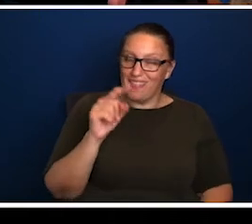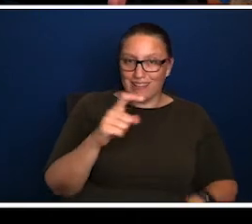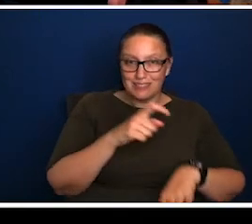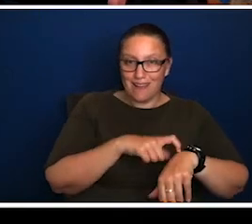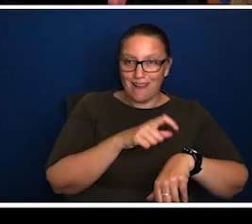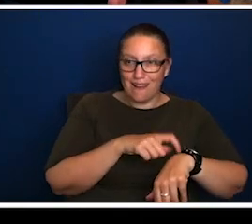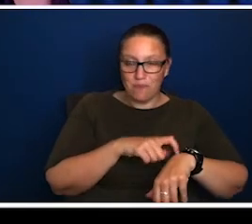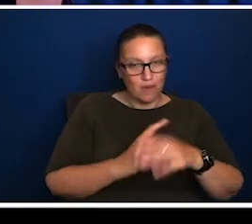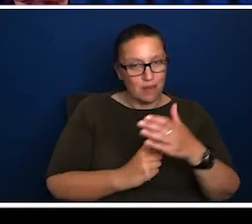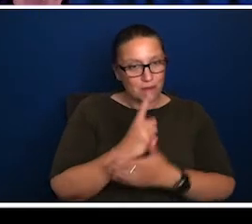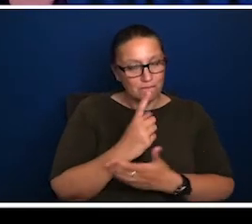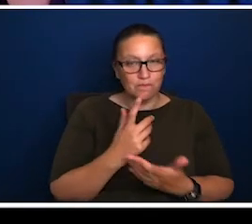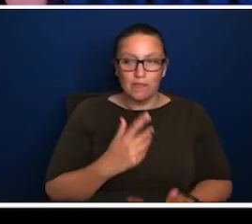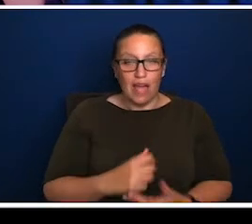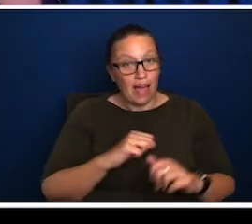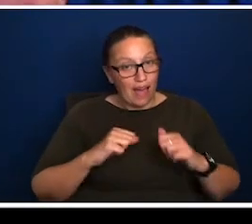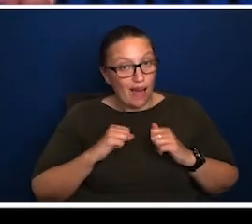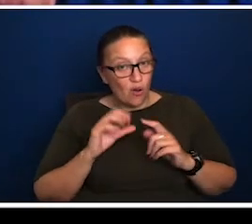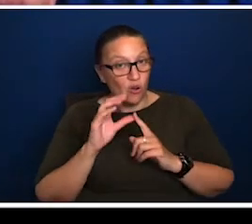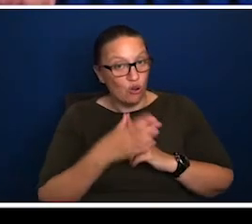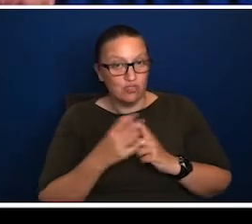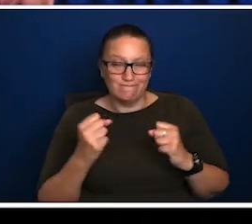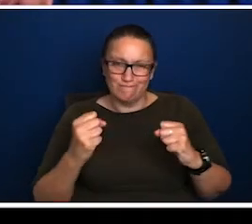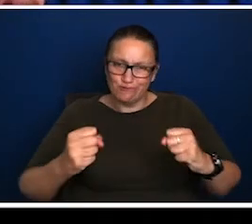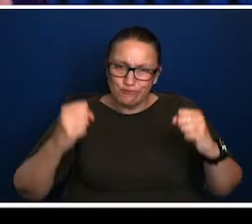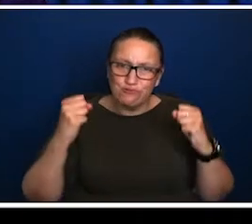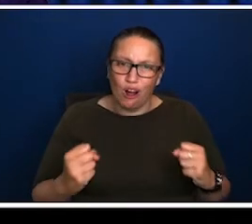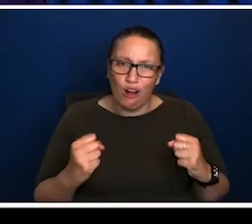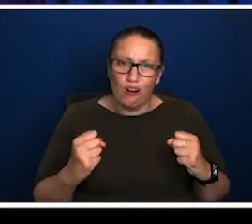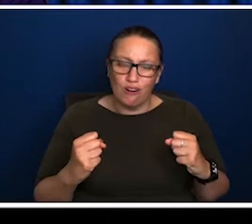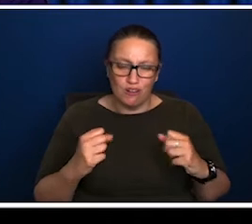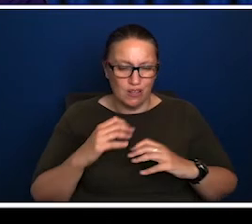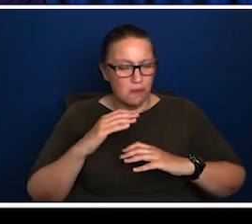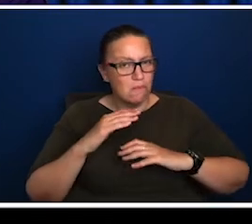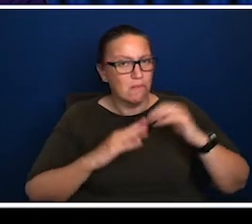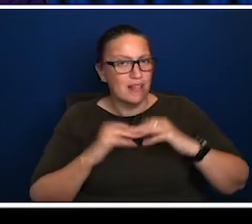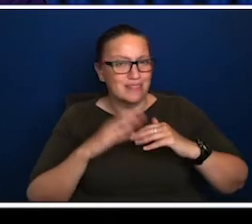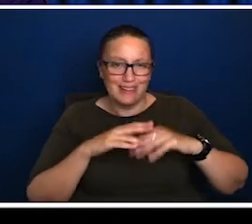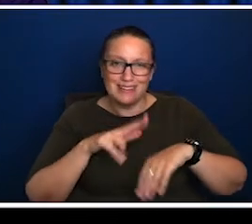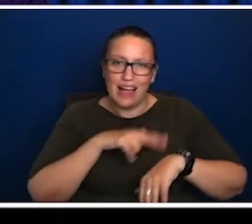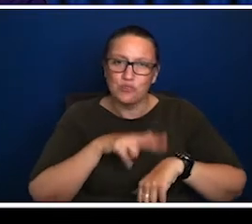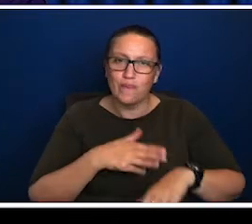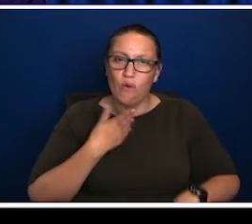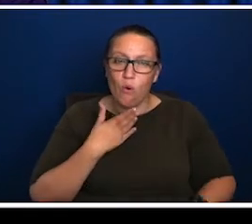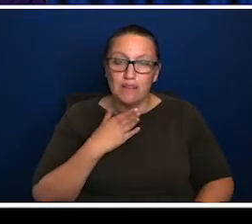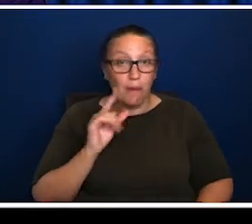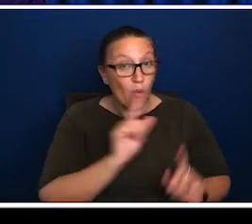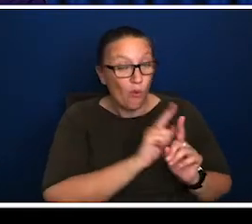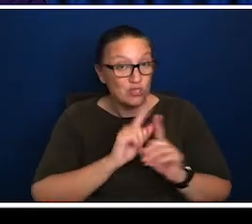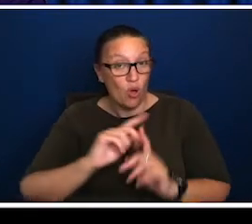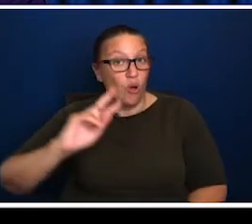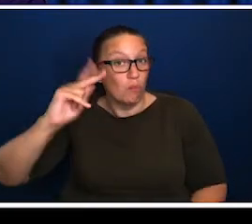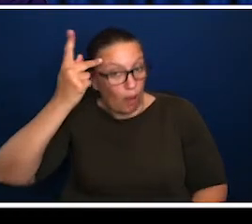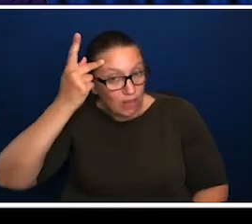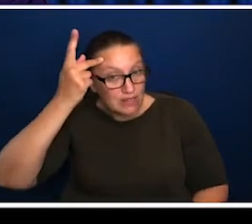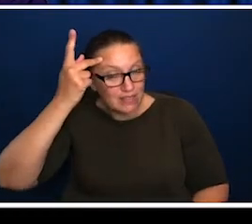culture not only was strong and building a national voice, it was being enabled by politics. And I think that's the thing, that's the